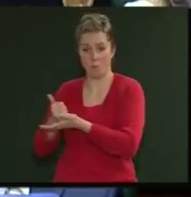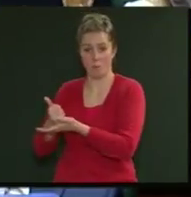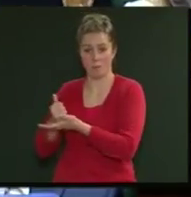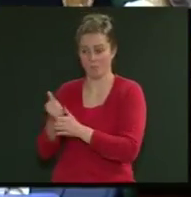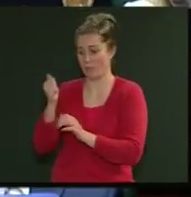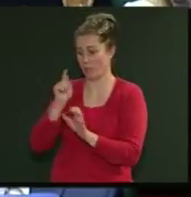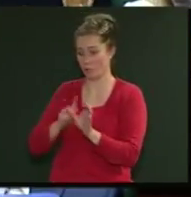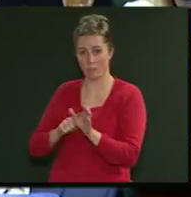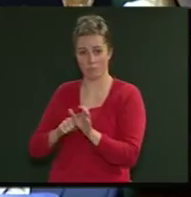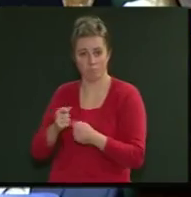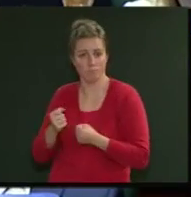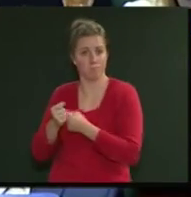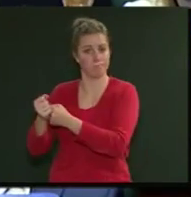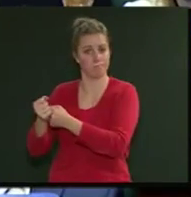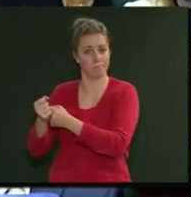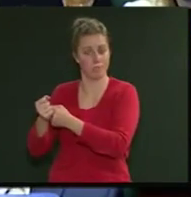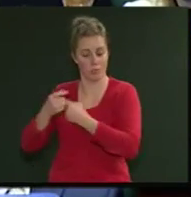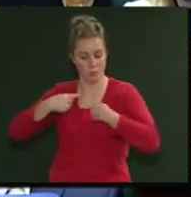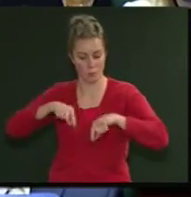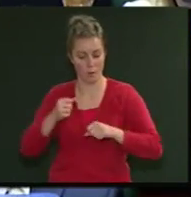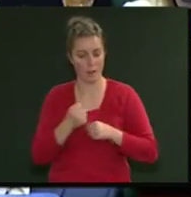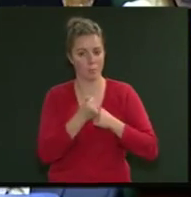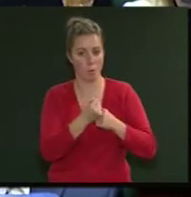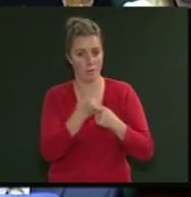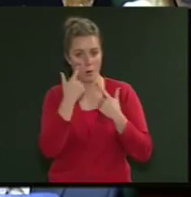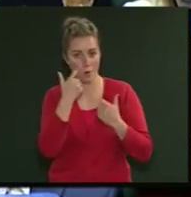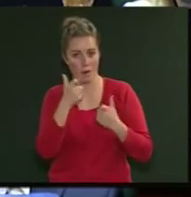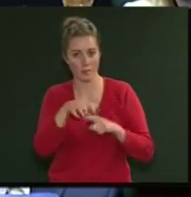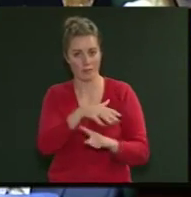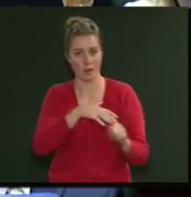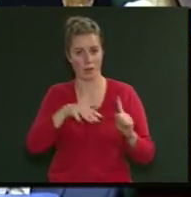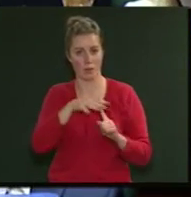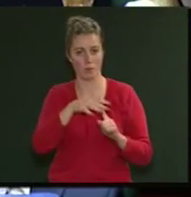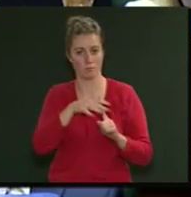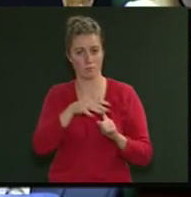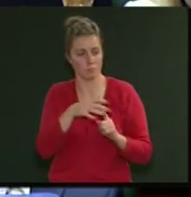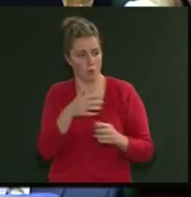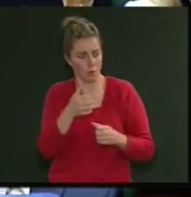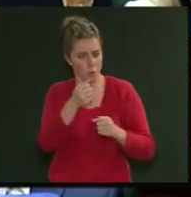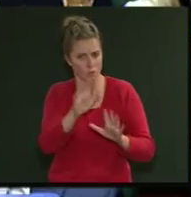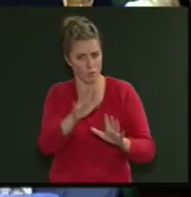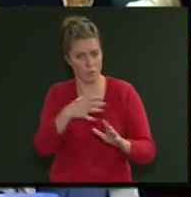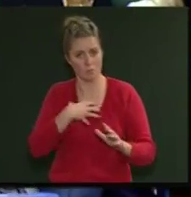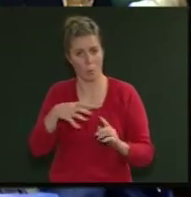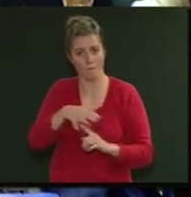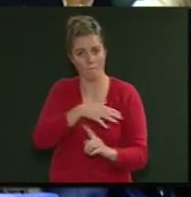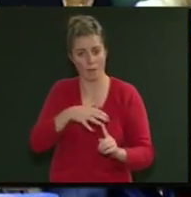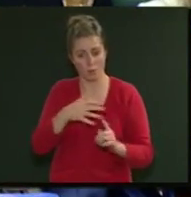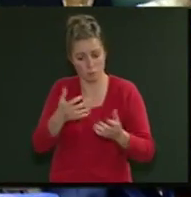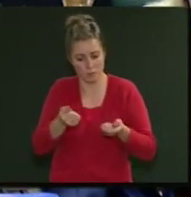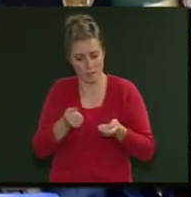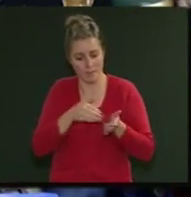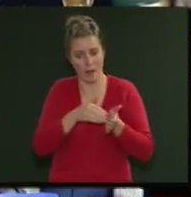this last year. So, we're supporting looking after whānau. So, hold on. Some more whānau to get help